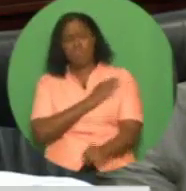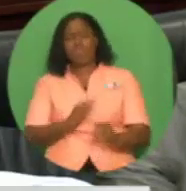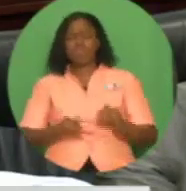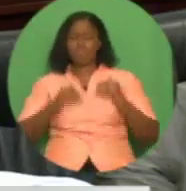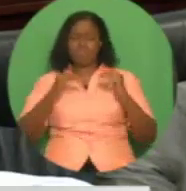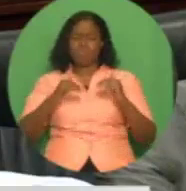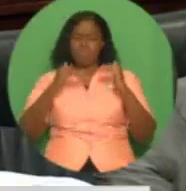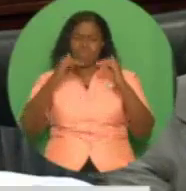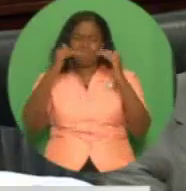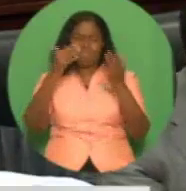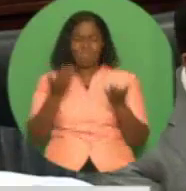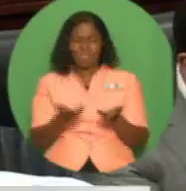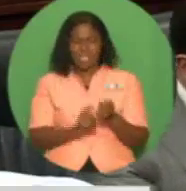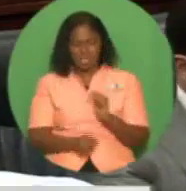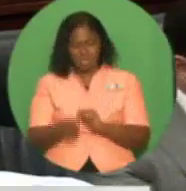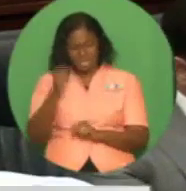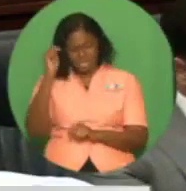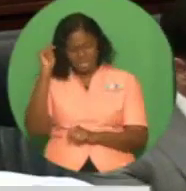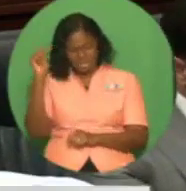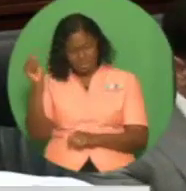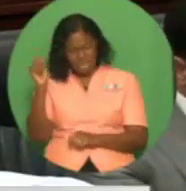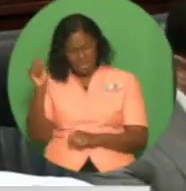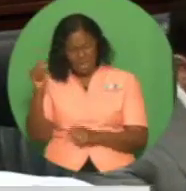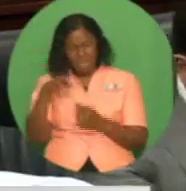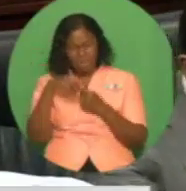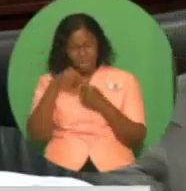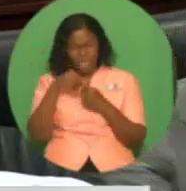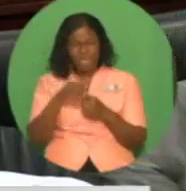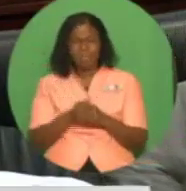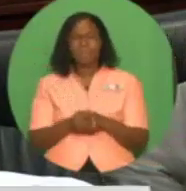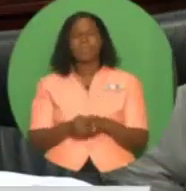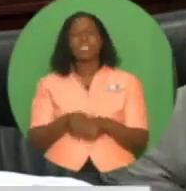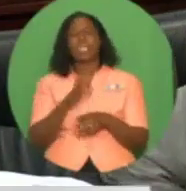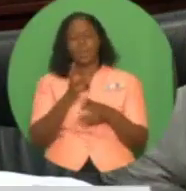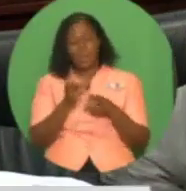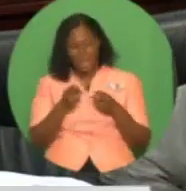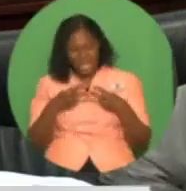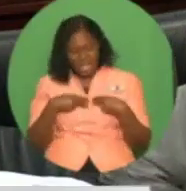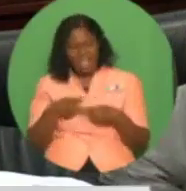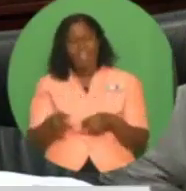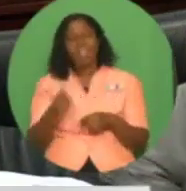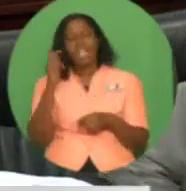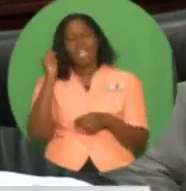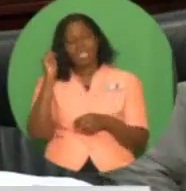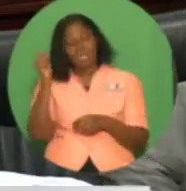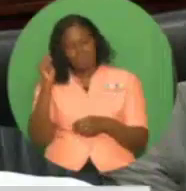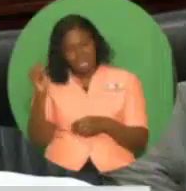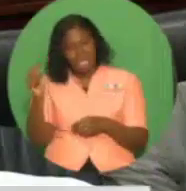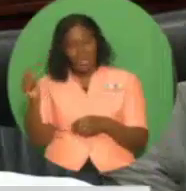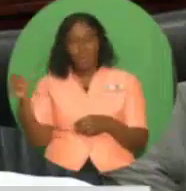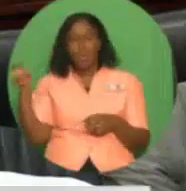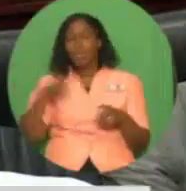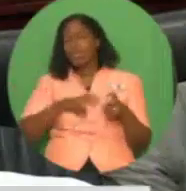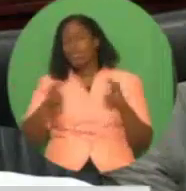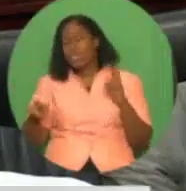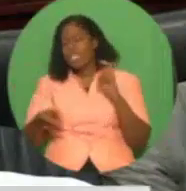focuses on enhancing the Tobago tourism product and associated marketing efforts,